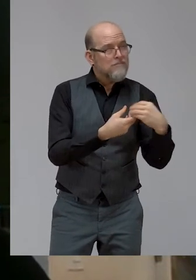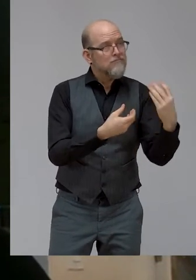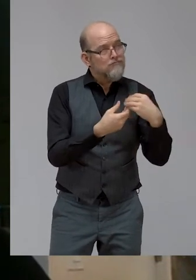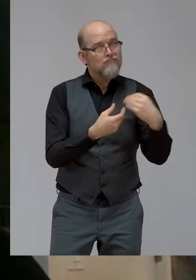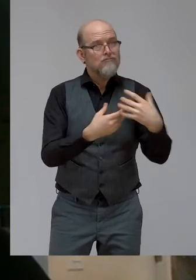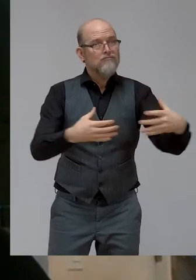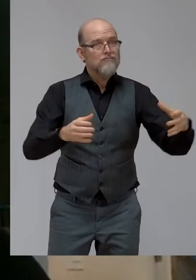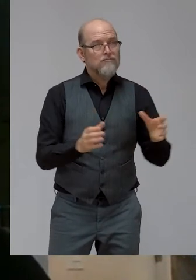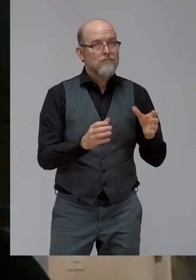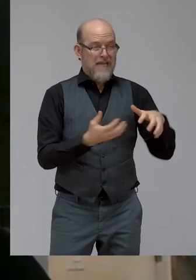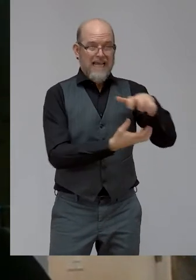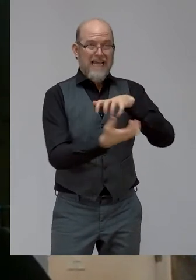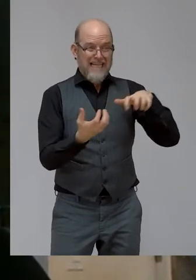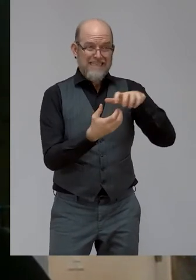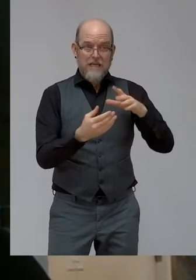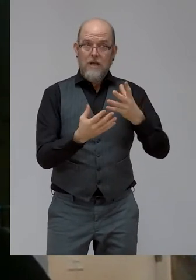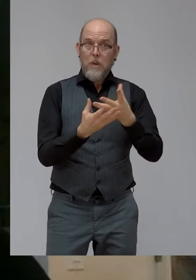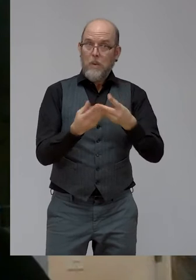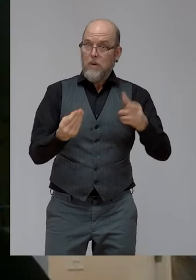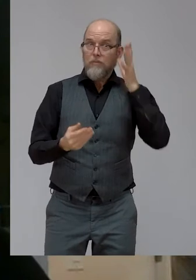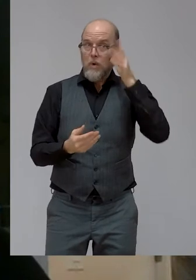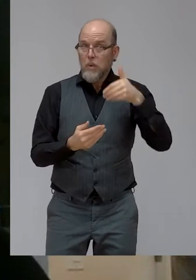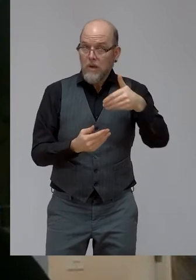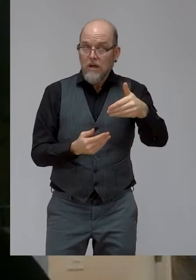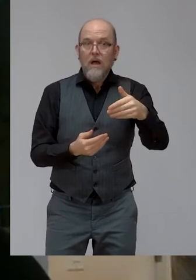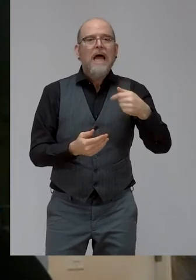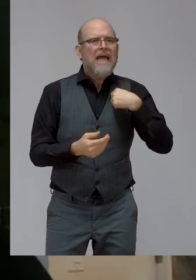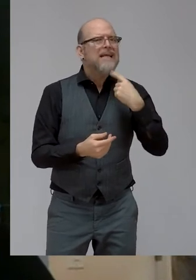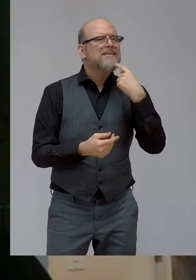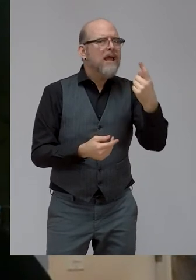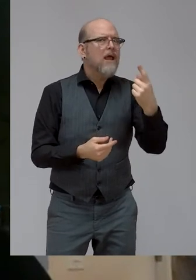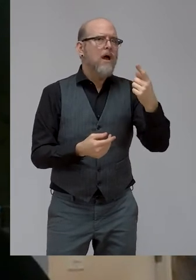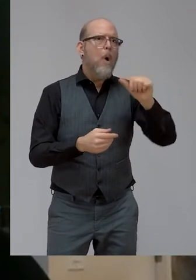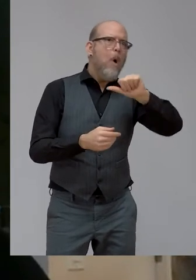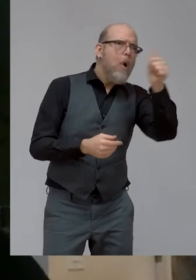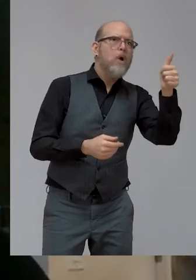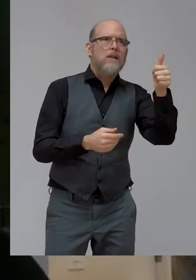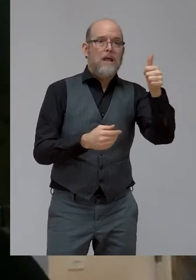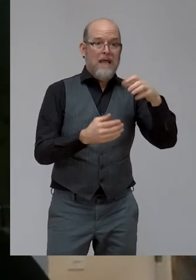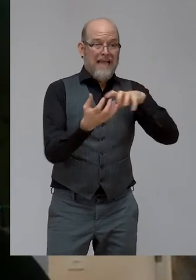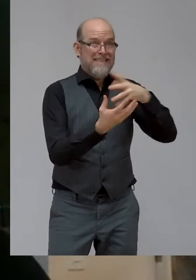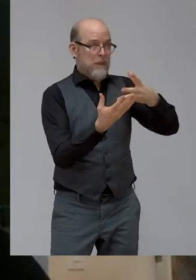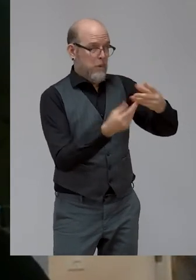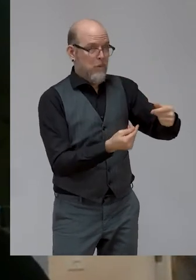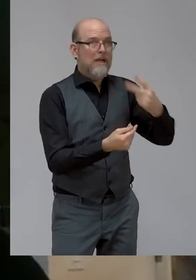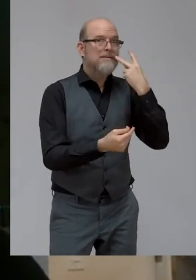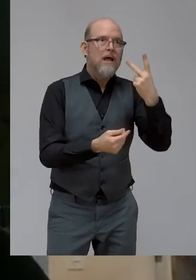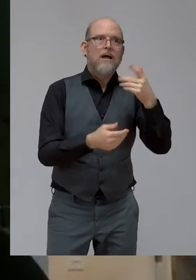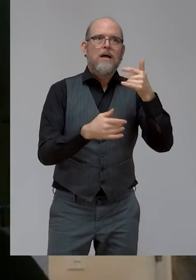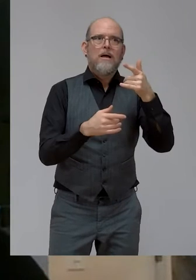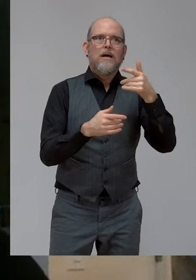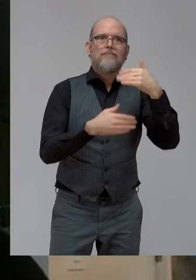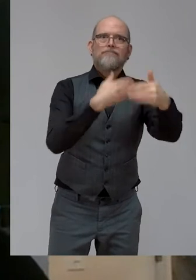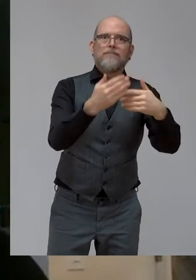will be future crises and we should be better prepared to approach them more swiftly and inclusively and